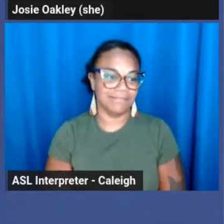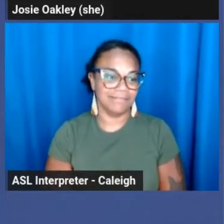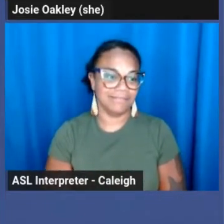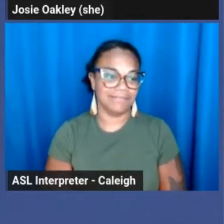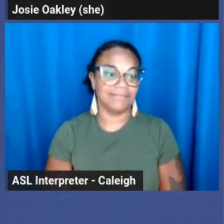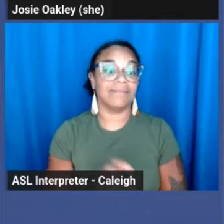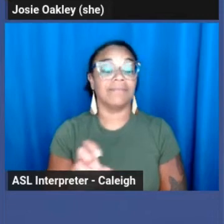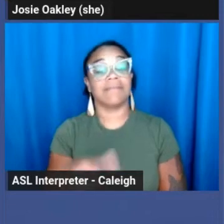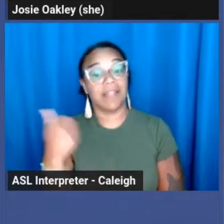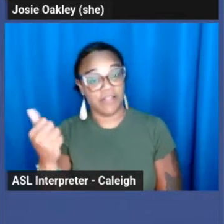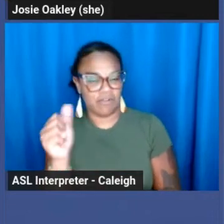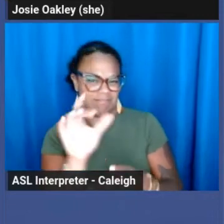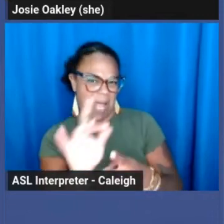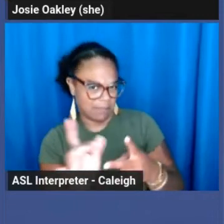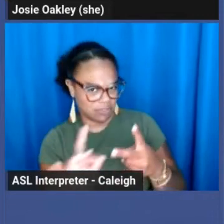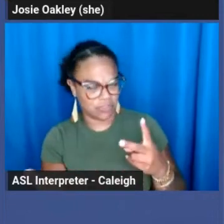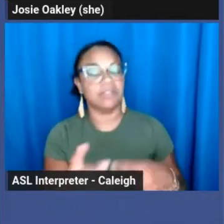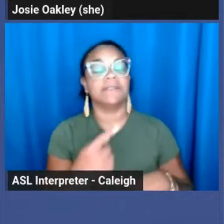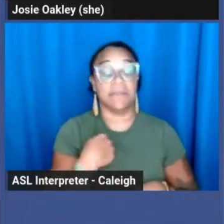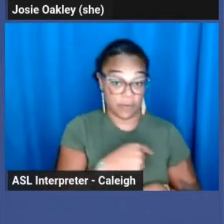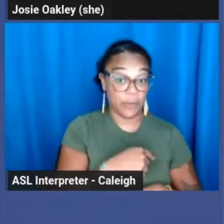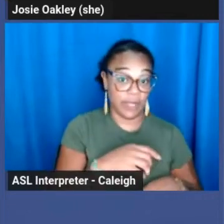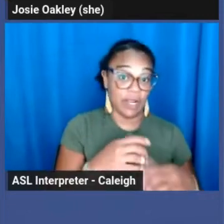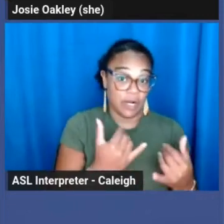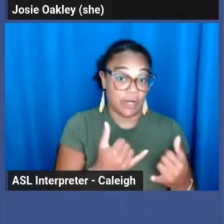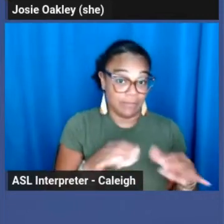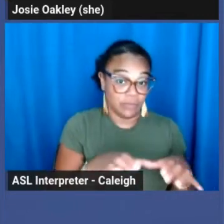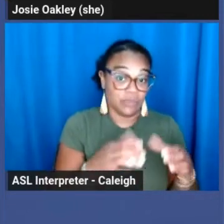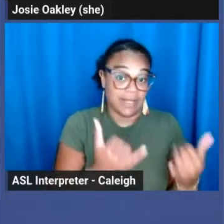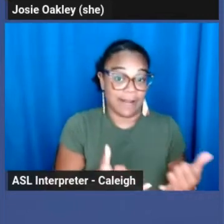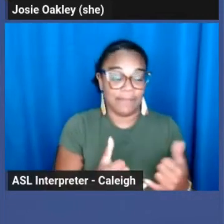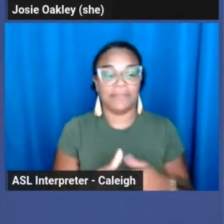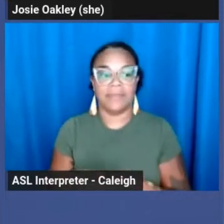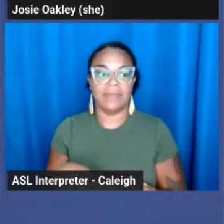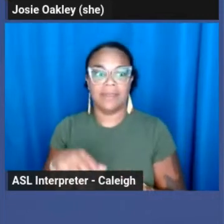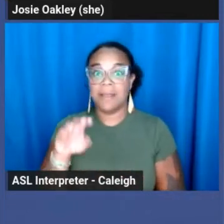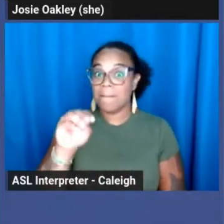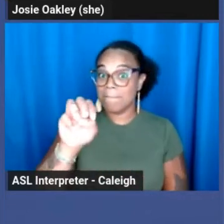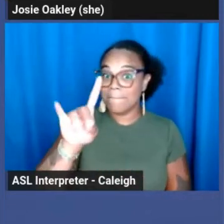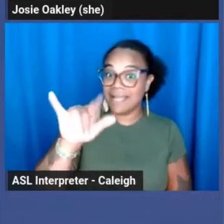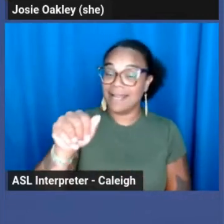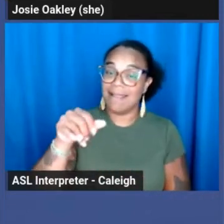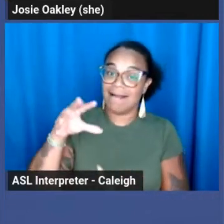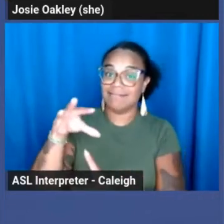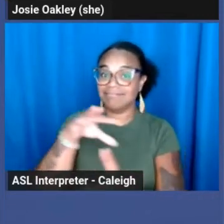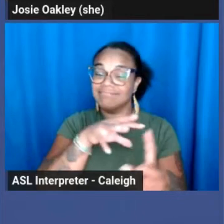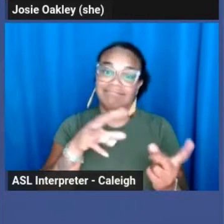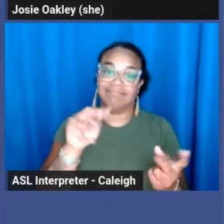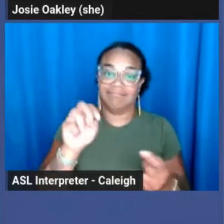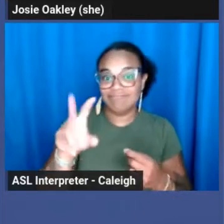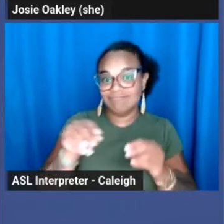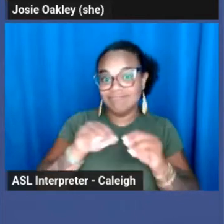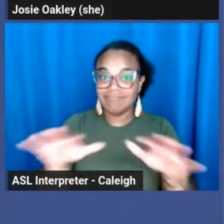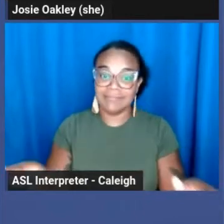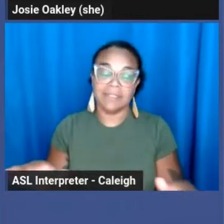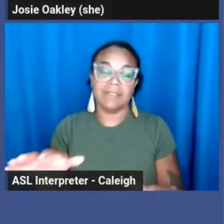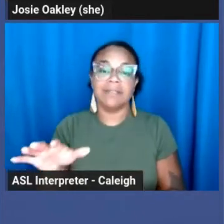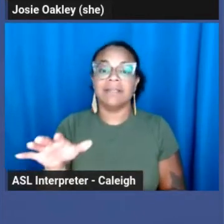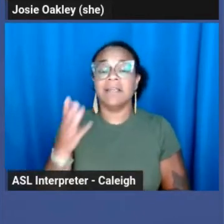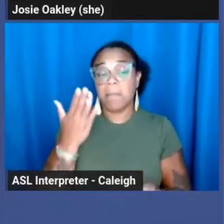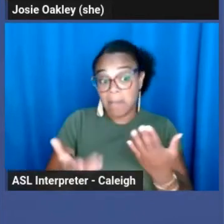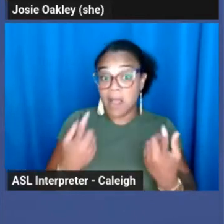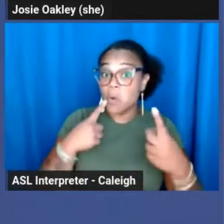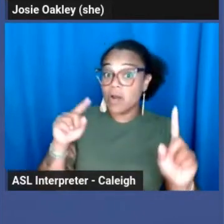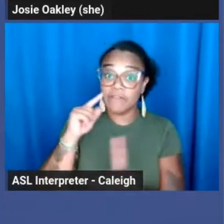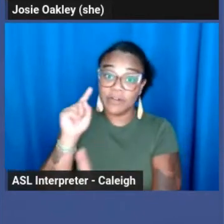Another optional step that we're currently working on is getting media coverage. So this may or may not make sense for you.